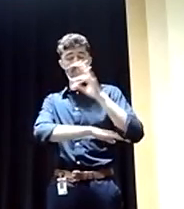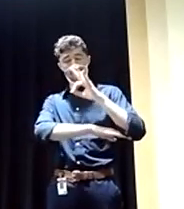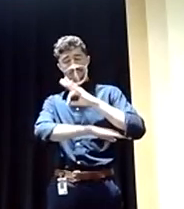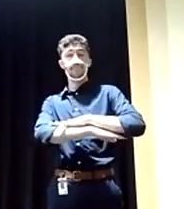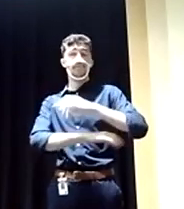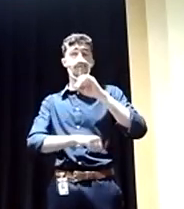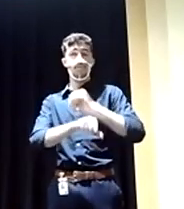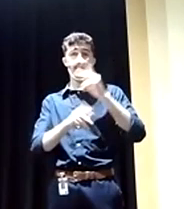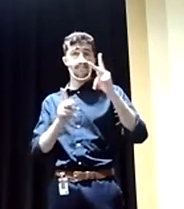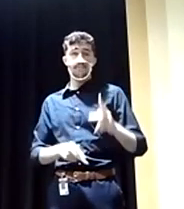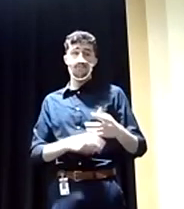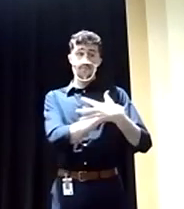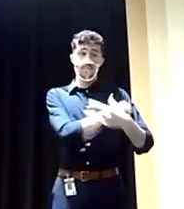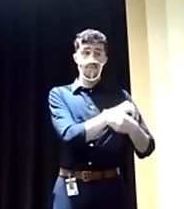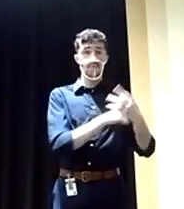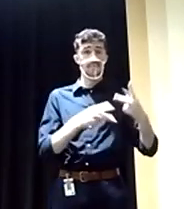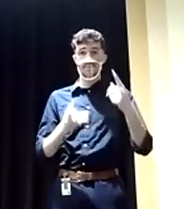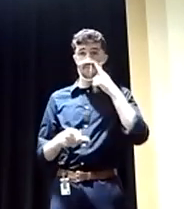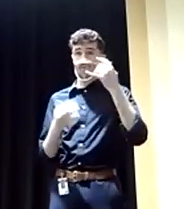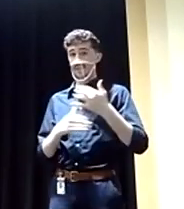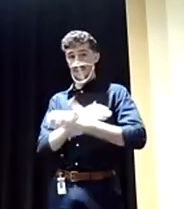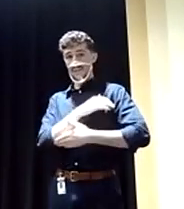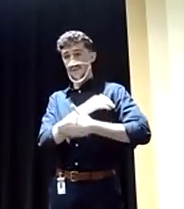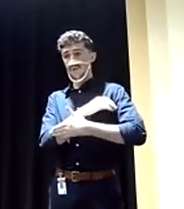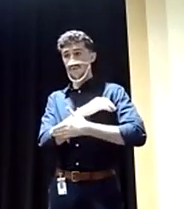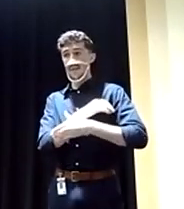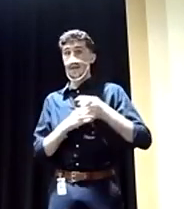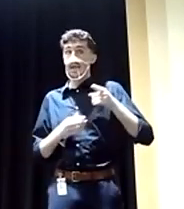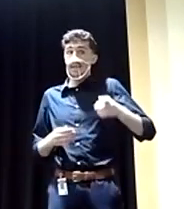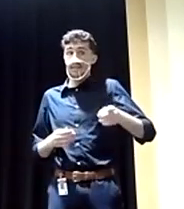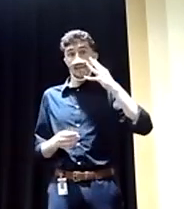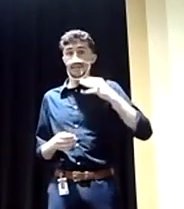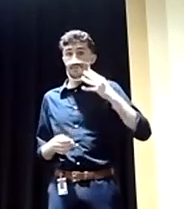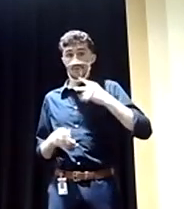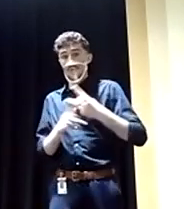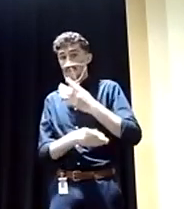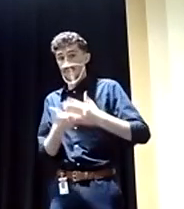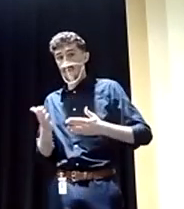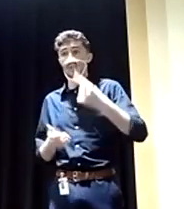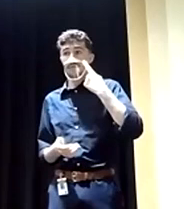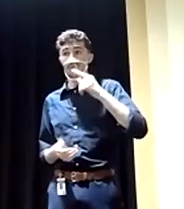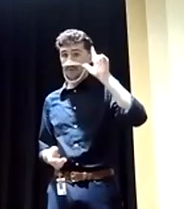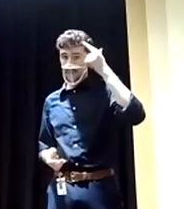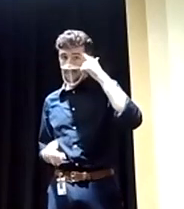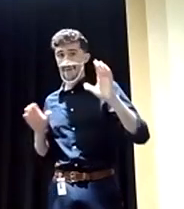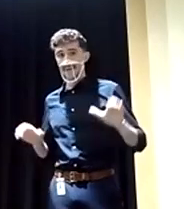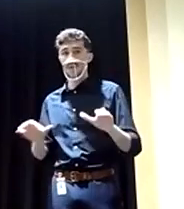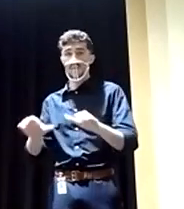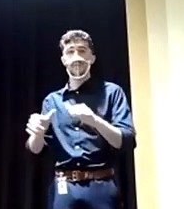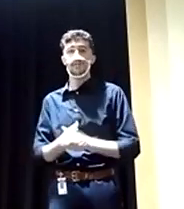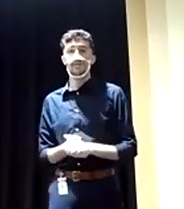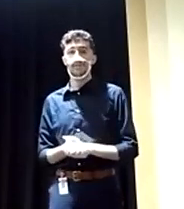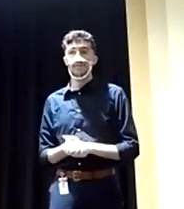poor people in this country, they bear the brunt of governments in action. We desperately